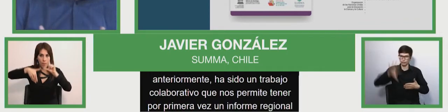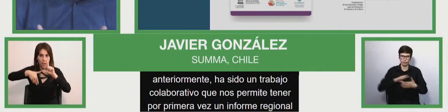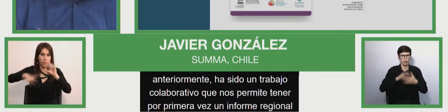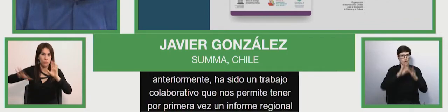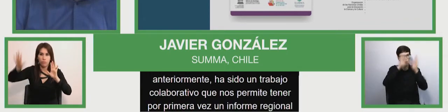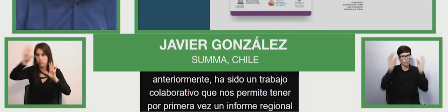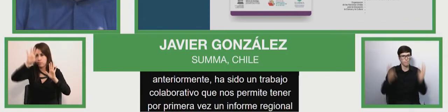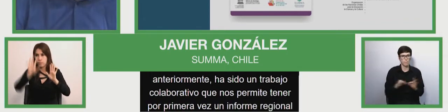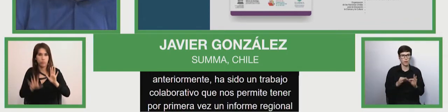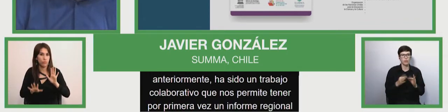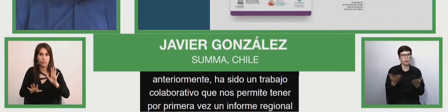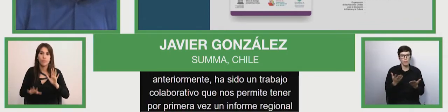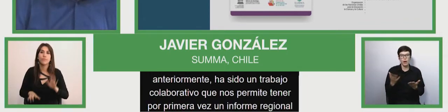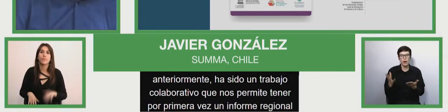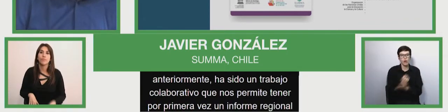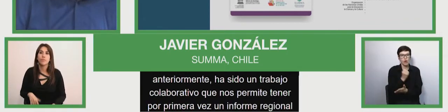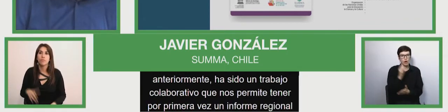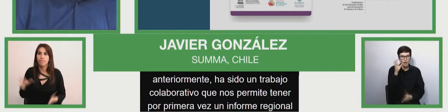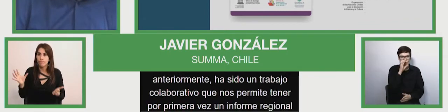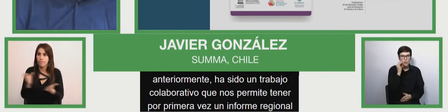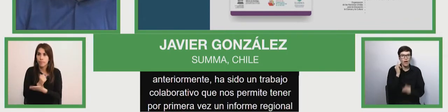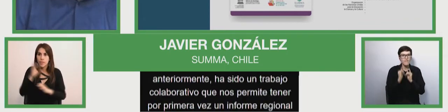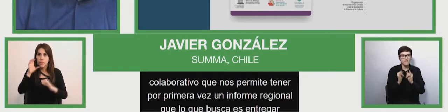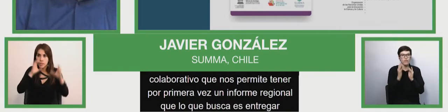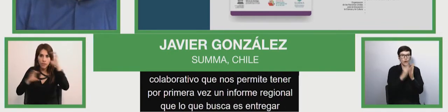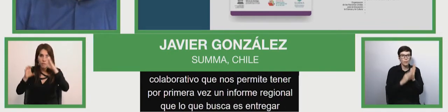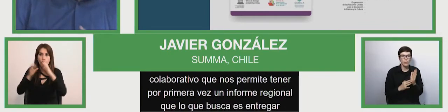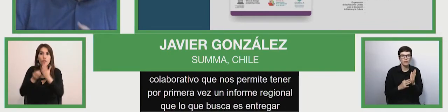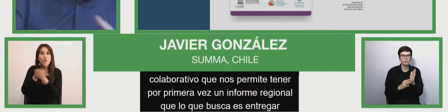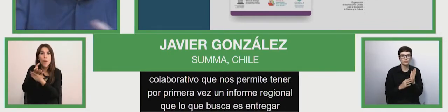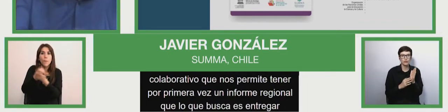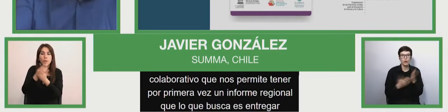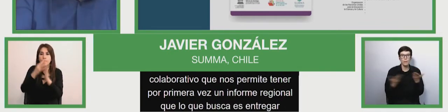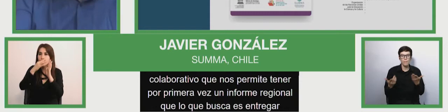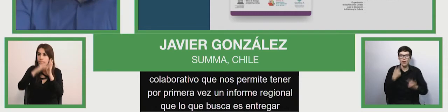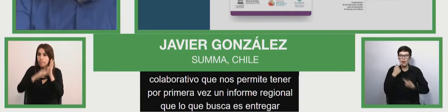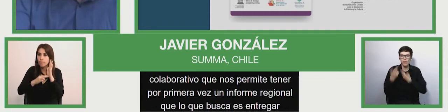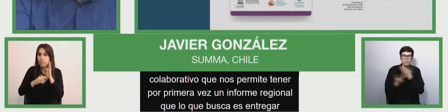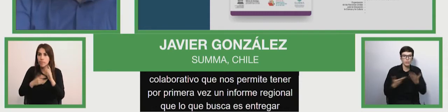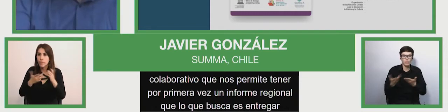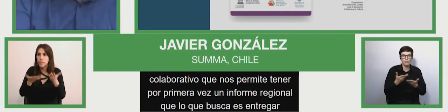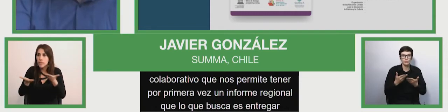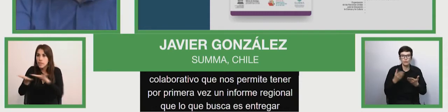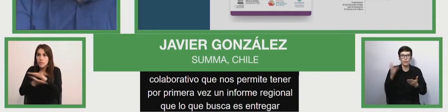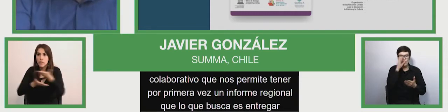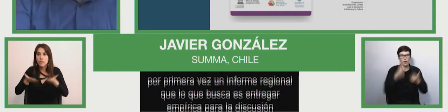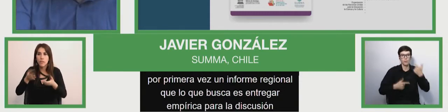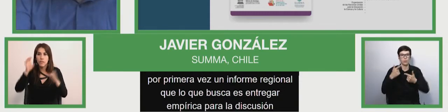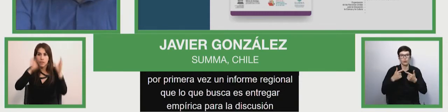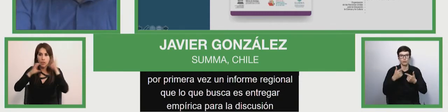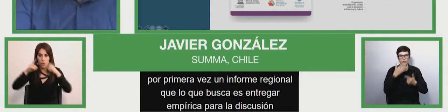have an empiric basis for discussion. And the most comparable of this,